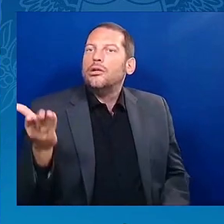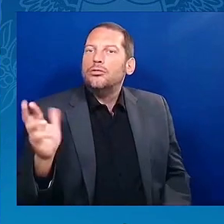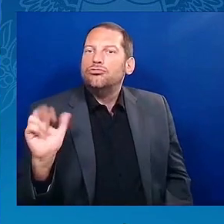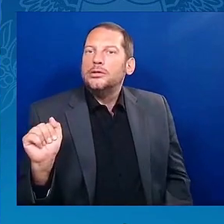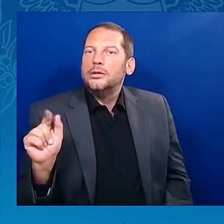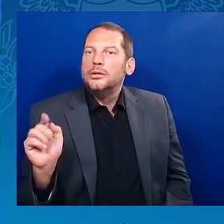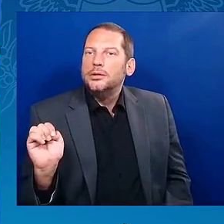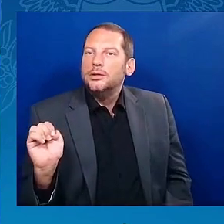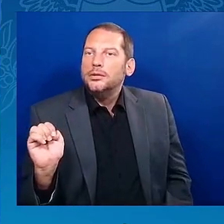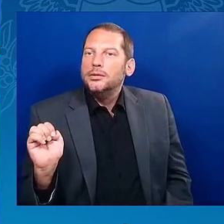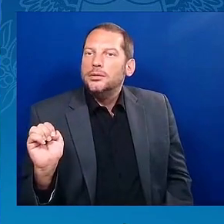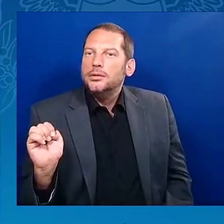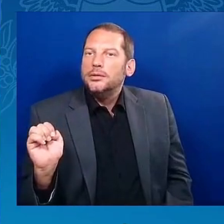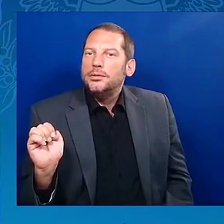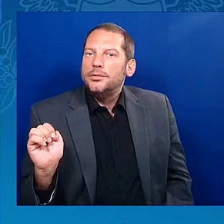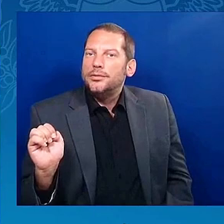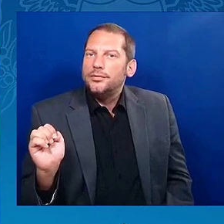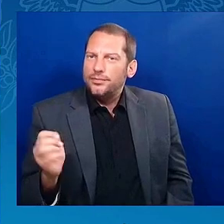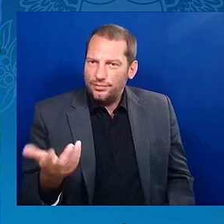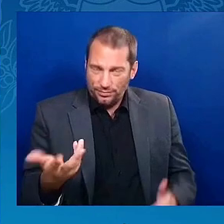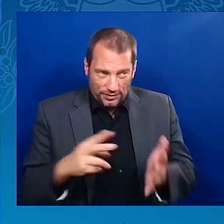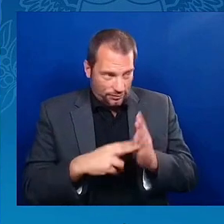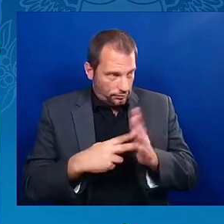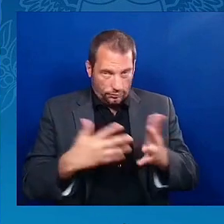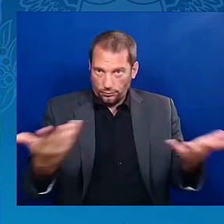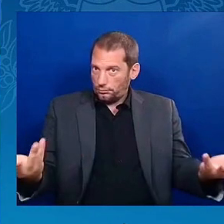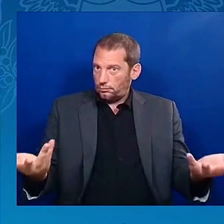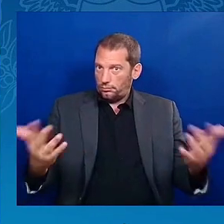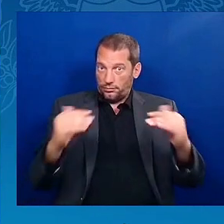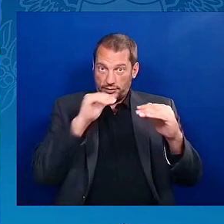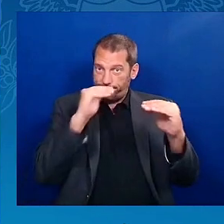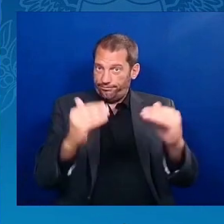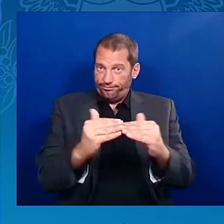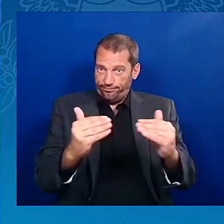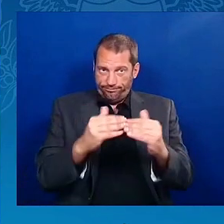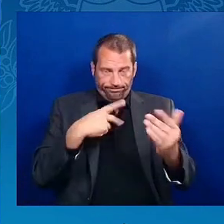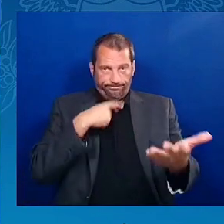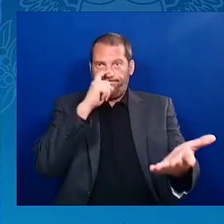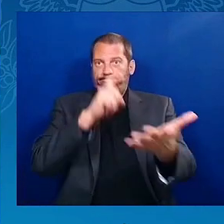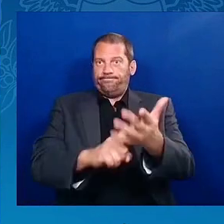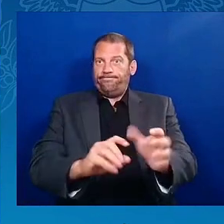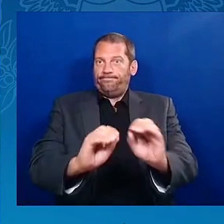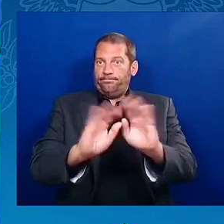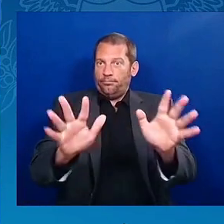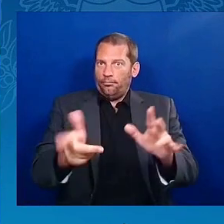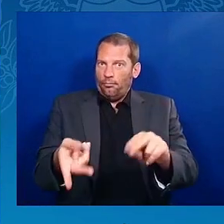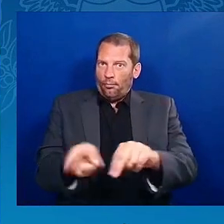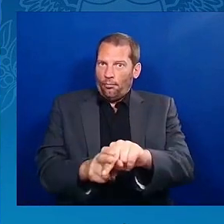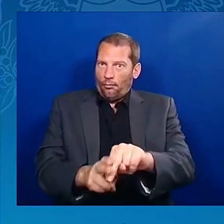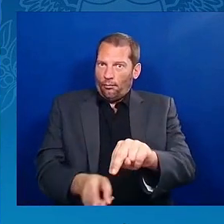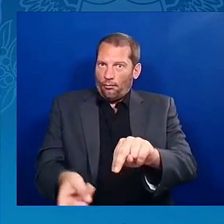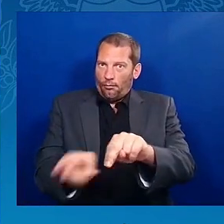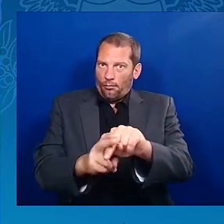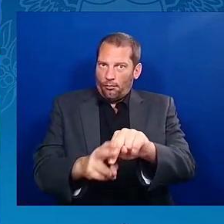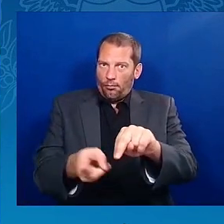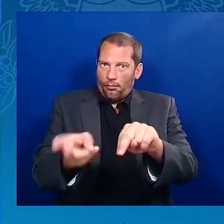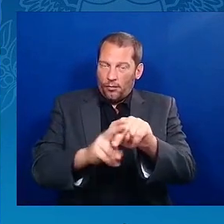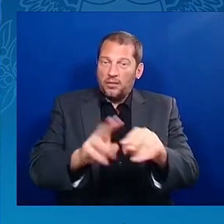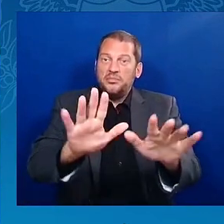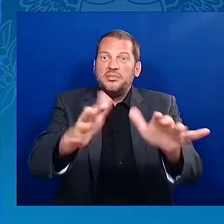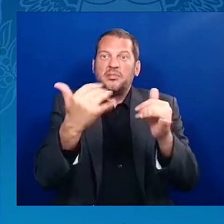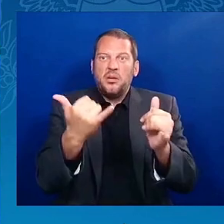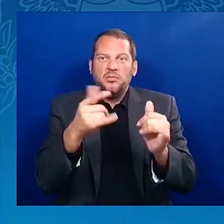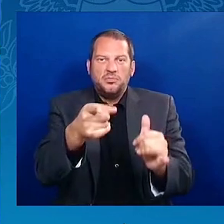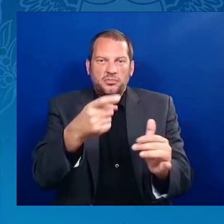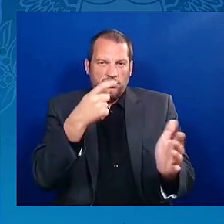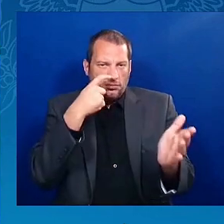disparities grow even more. Take into account segregation, redlining, urban renewal,